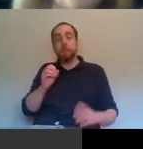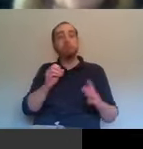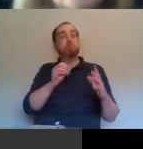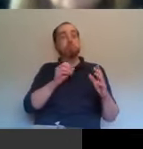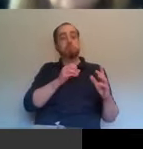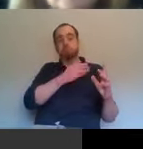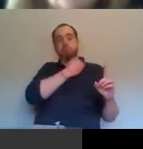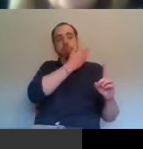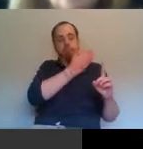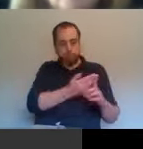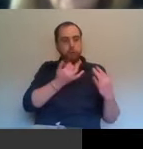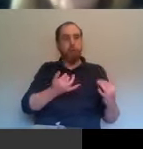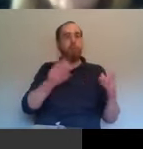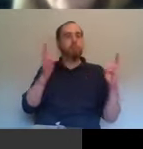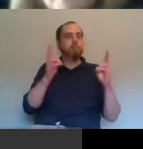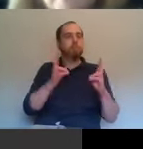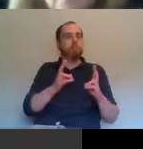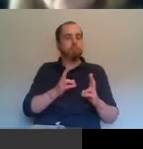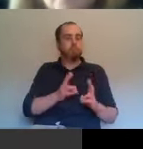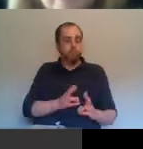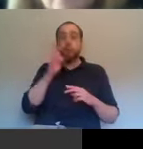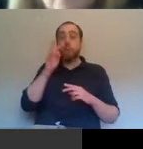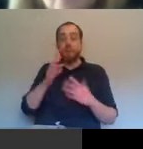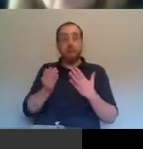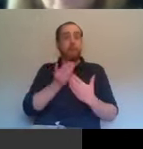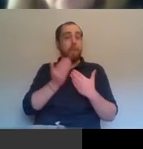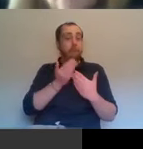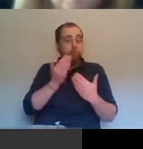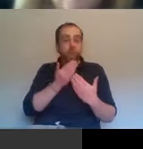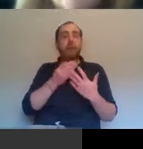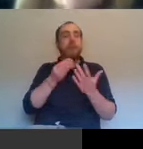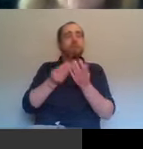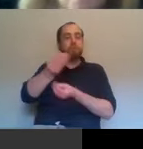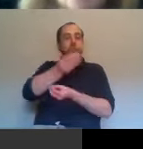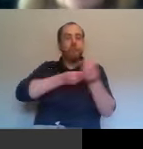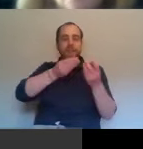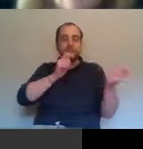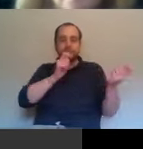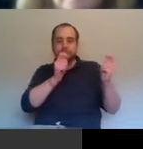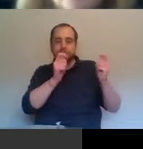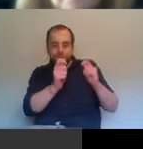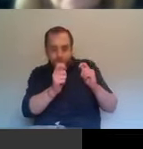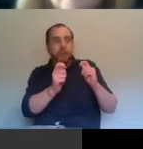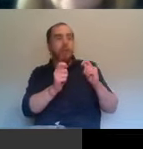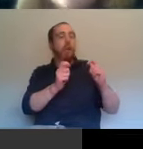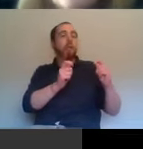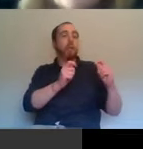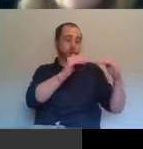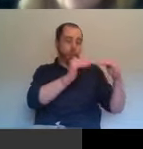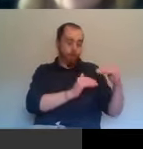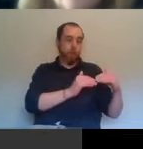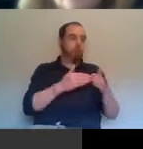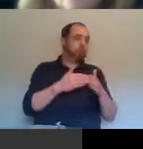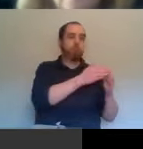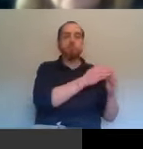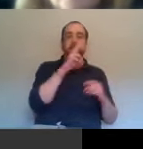you're also going to see kind of different trading patterns. Rust-Lair, directed to Europe, beginning to emerge. Northern Ireland, I mean, I've seen some